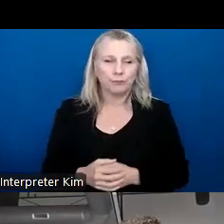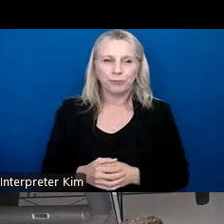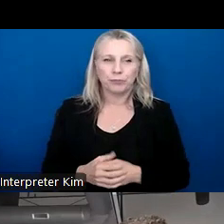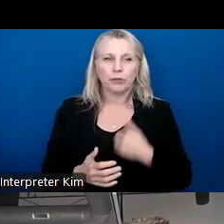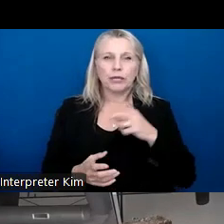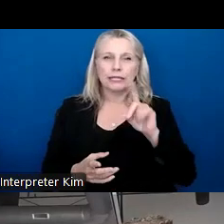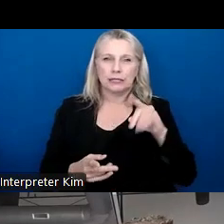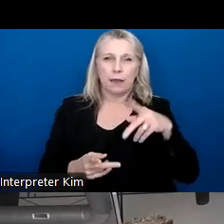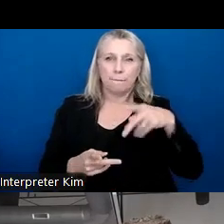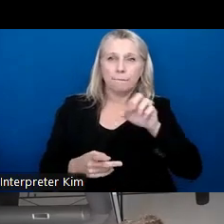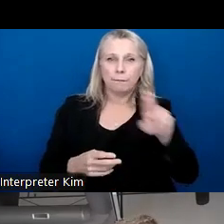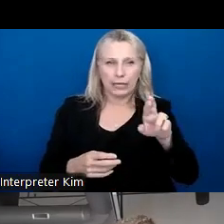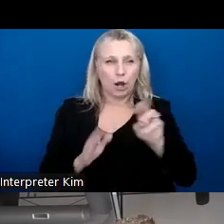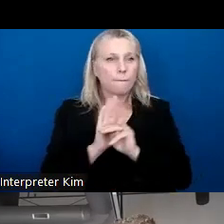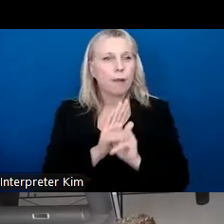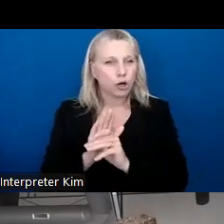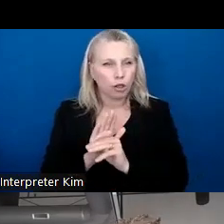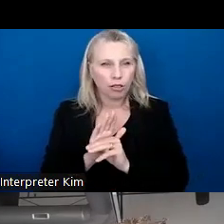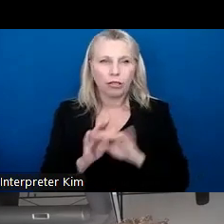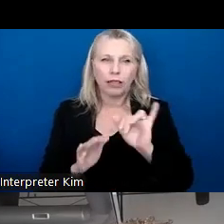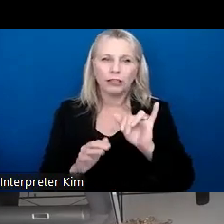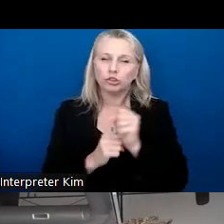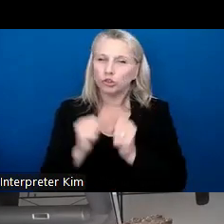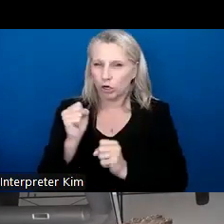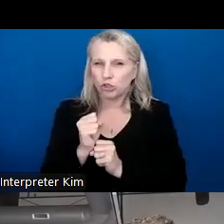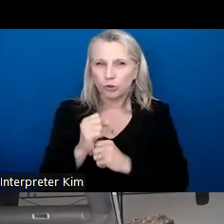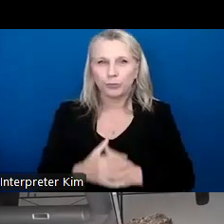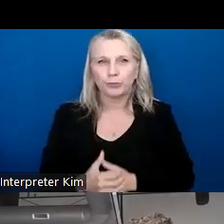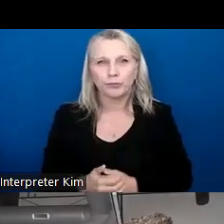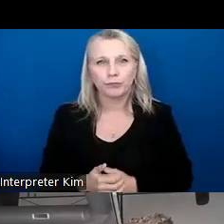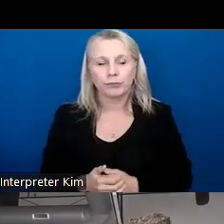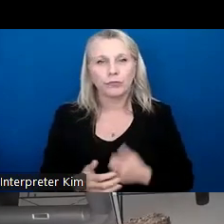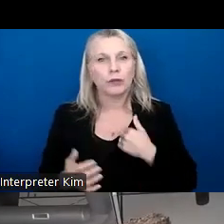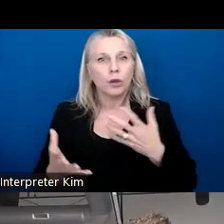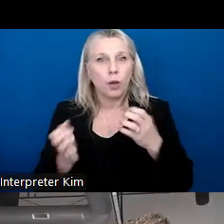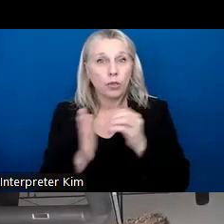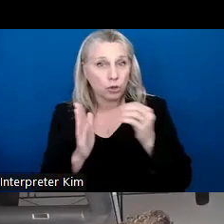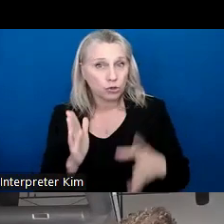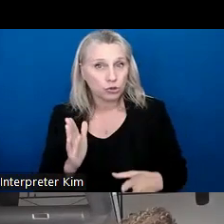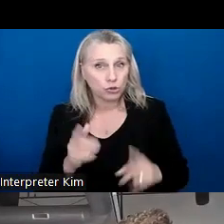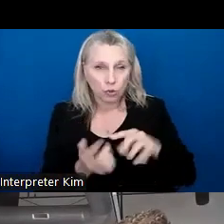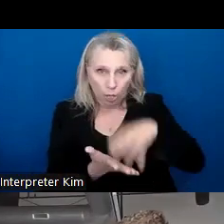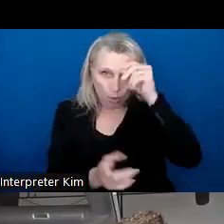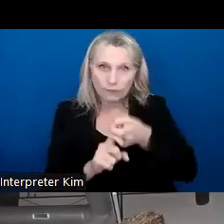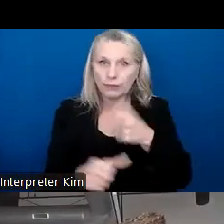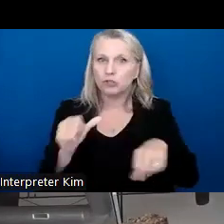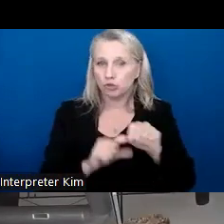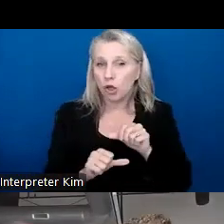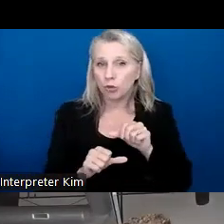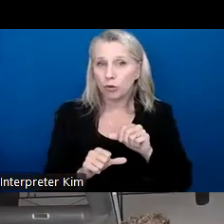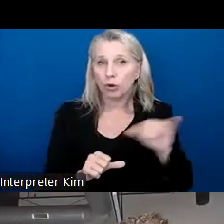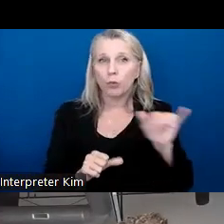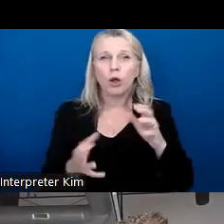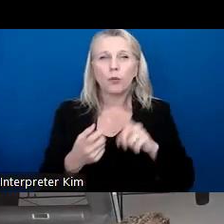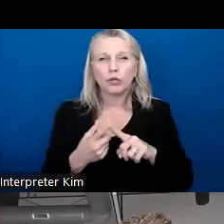modeling, um, kind of structure. So we want the students to learn from each other. And then we also wanted